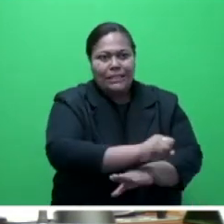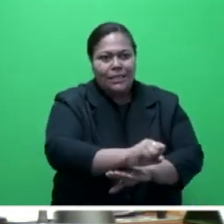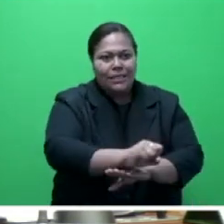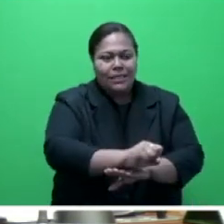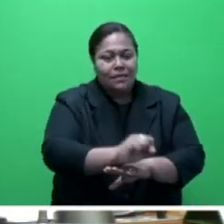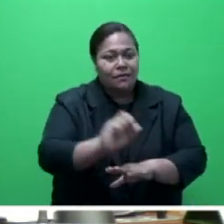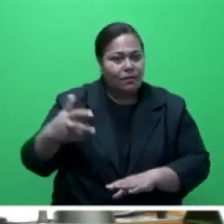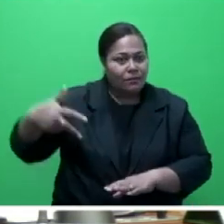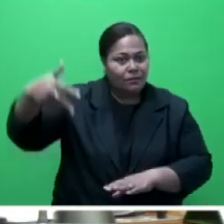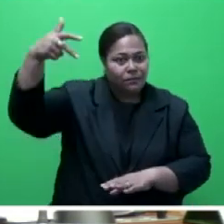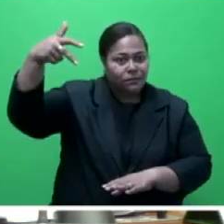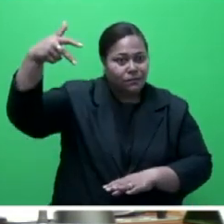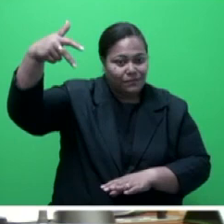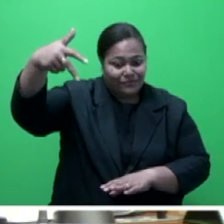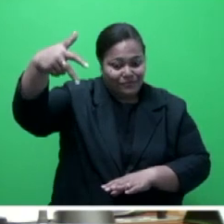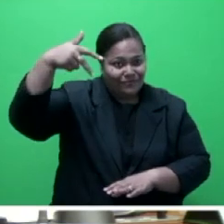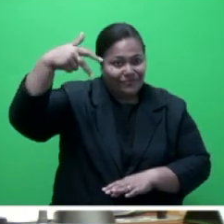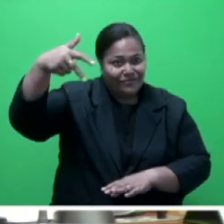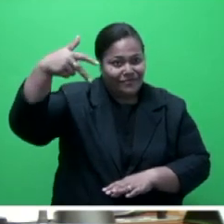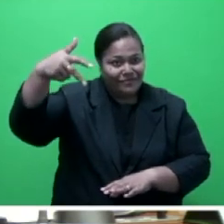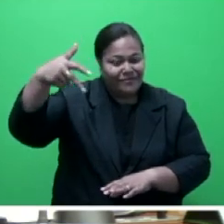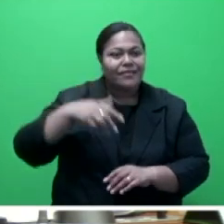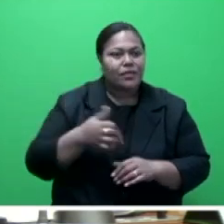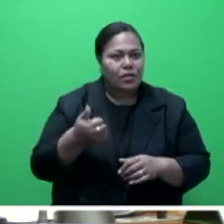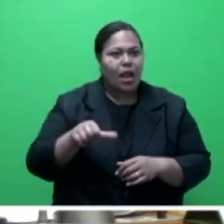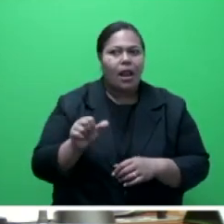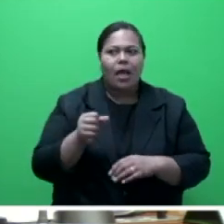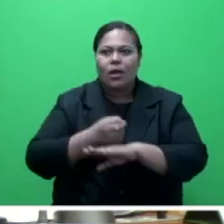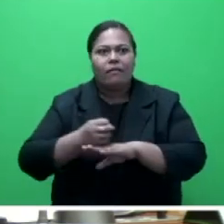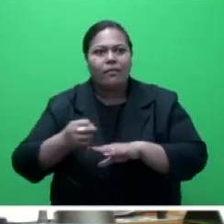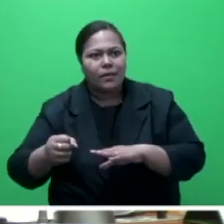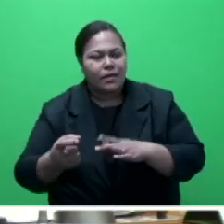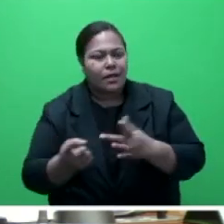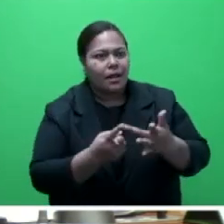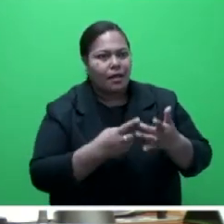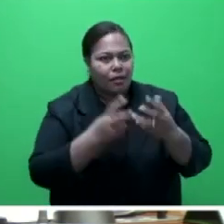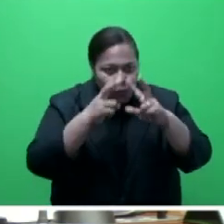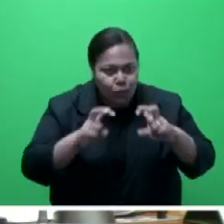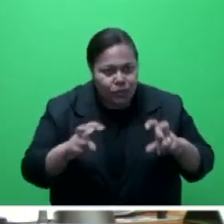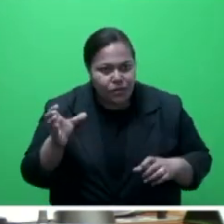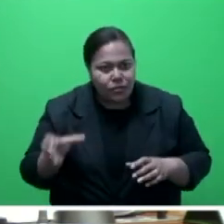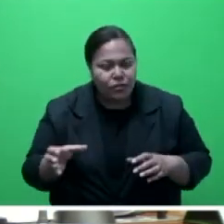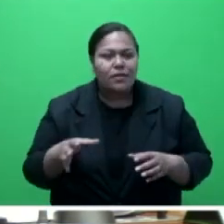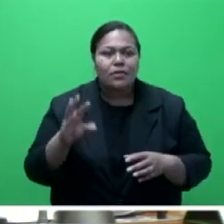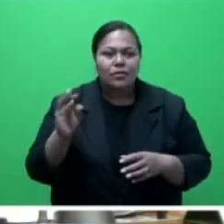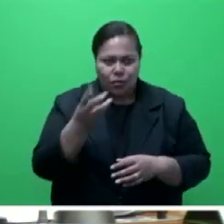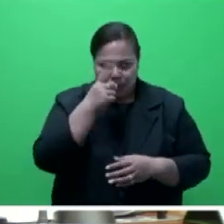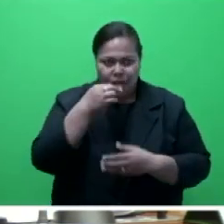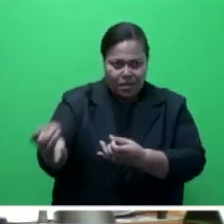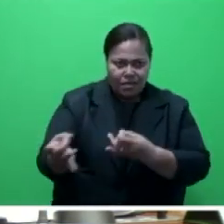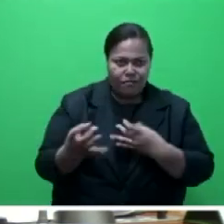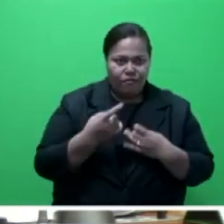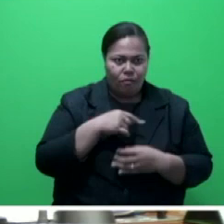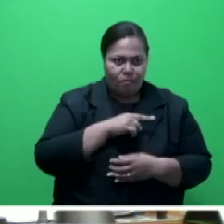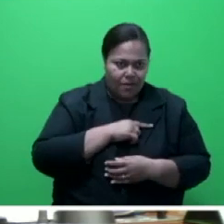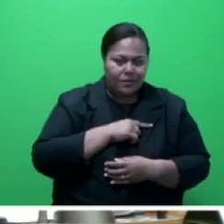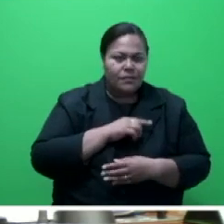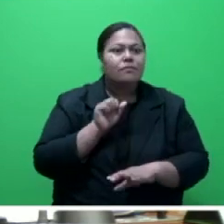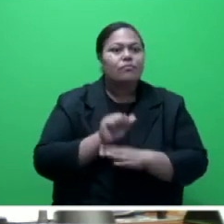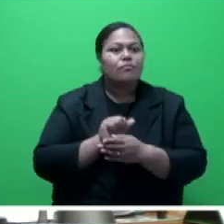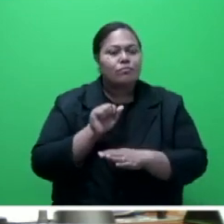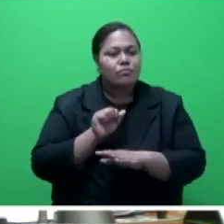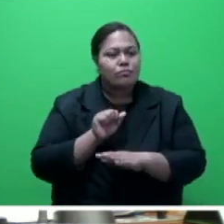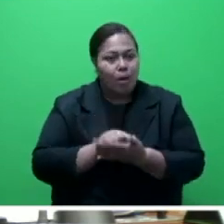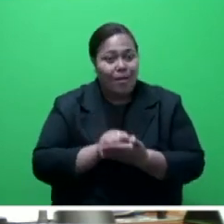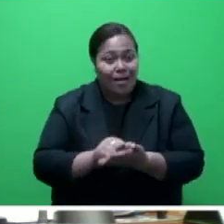space via satellites, allowing government agencies and researchers and decision makers to make informed evidence-based decisions to conserve